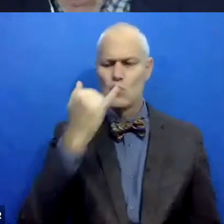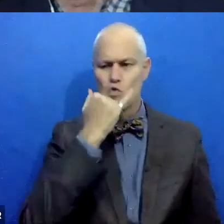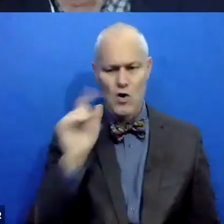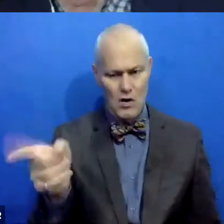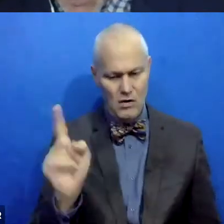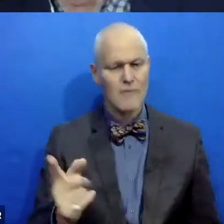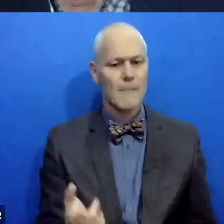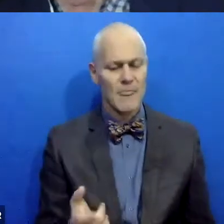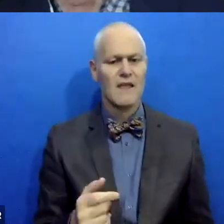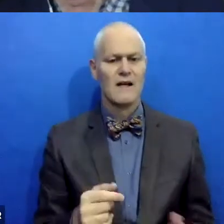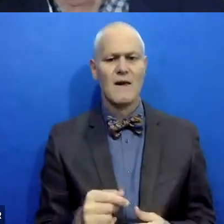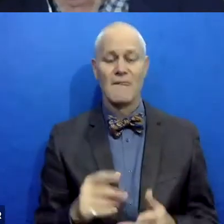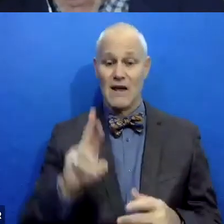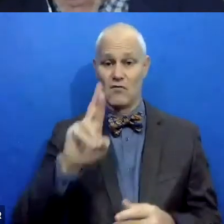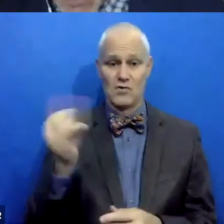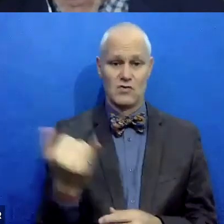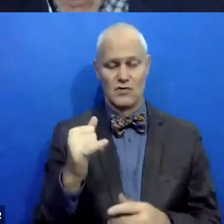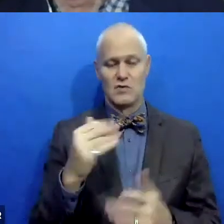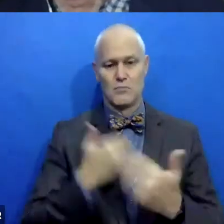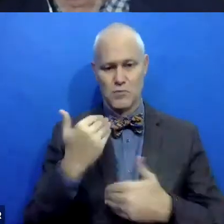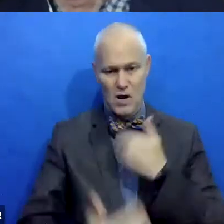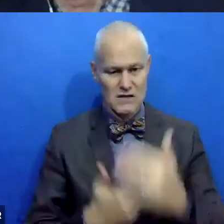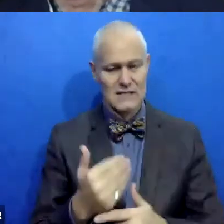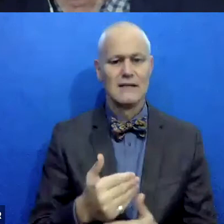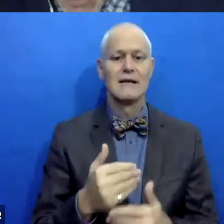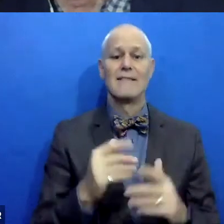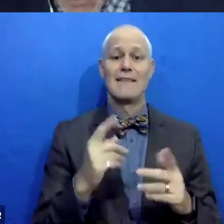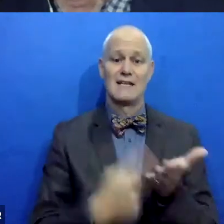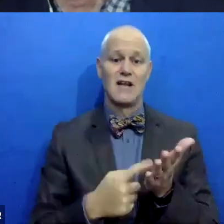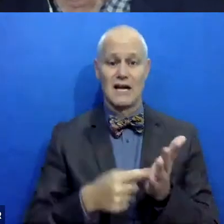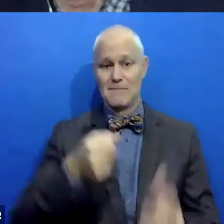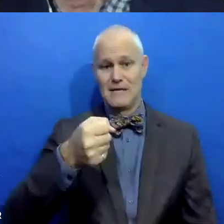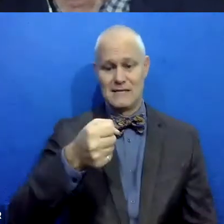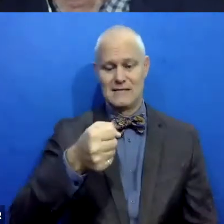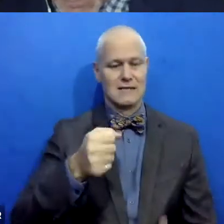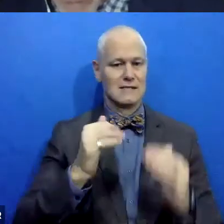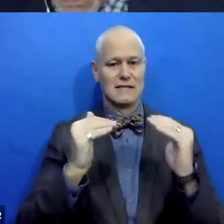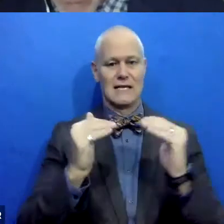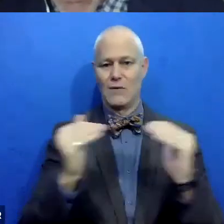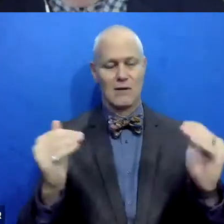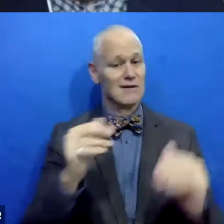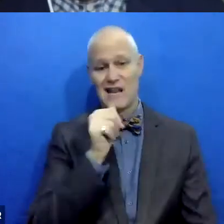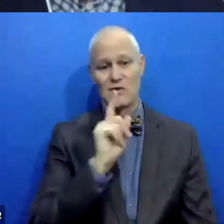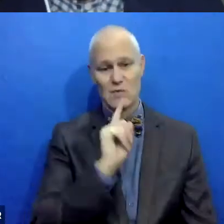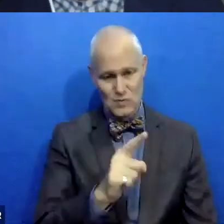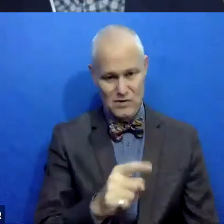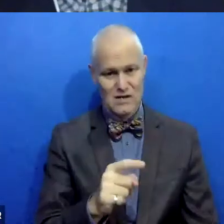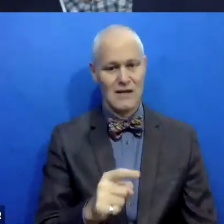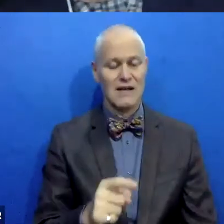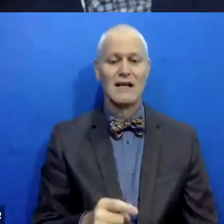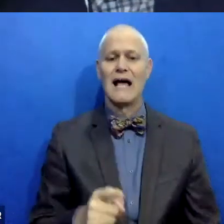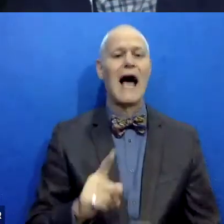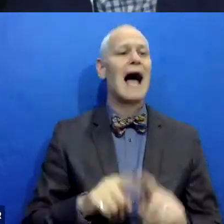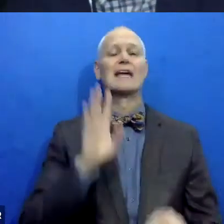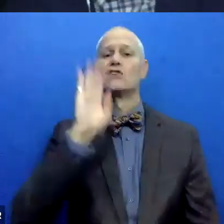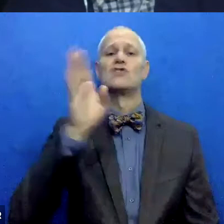restorative justice process, people have a story that the talking piece is the great equalizer. I say all the time that it is not just because people have an uninterrupted